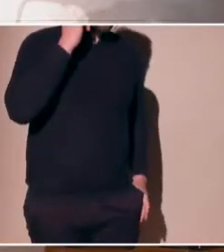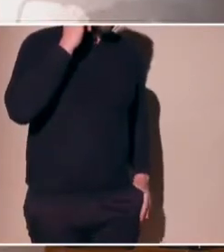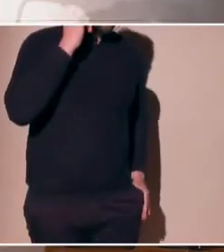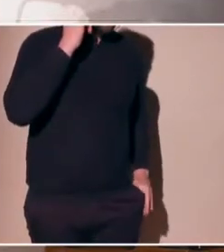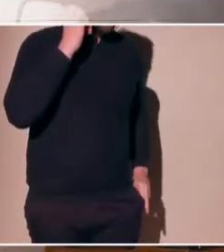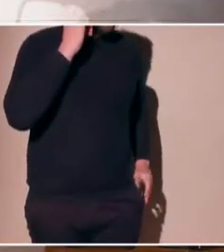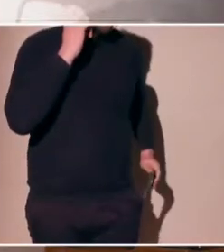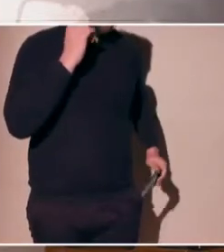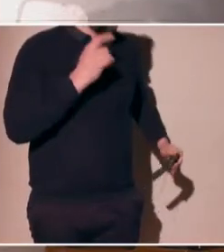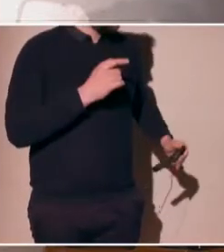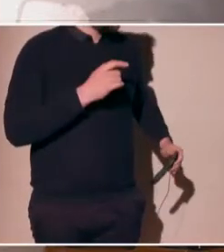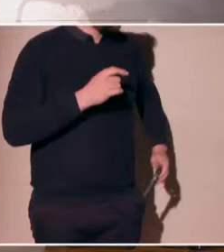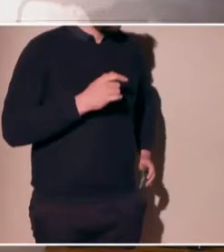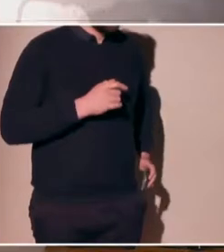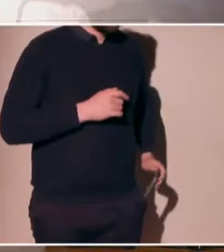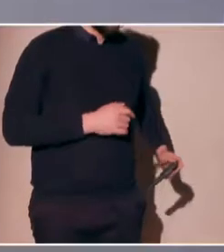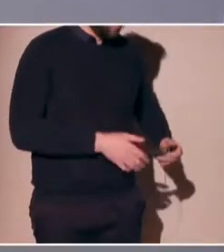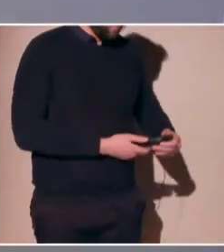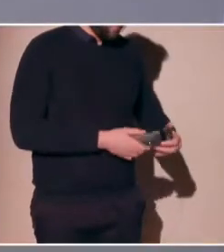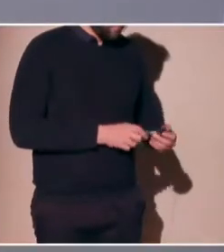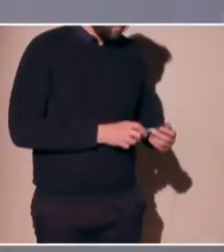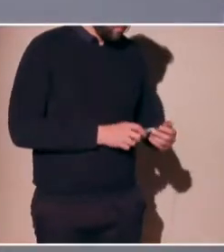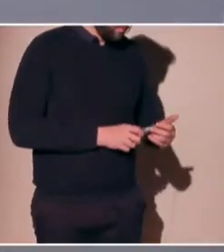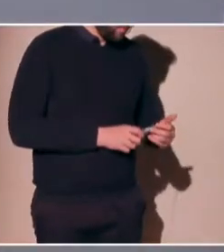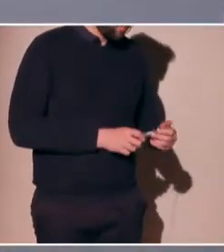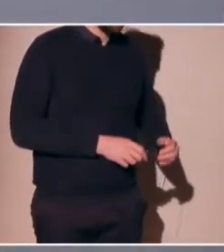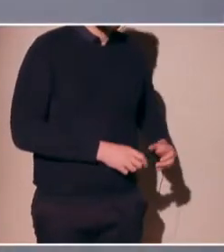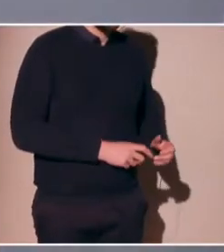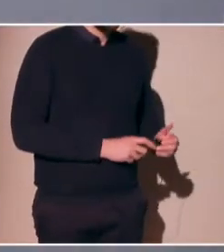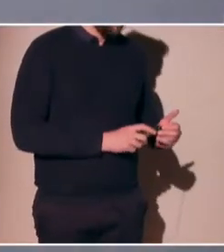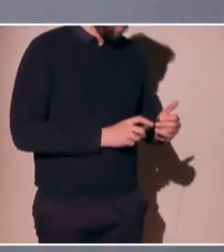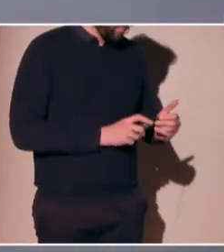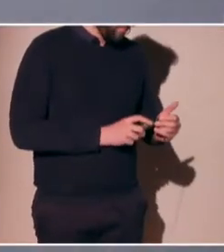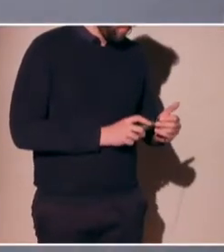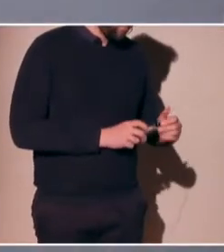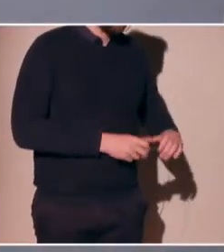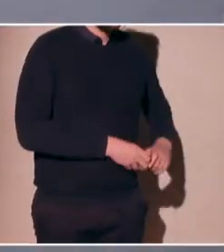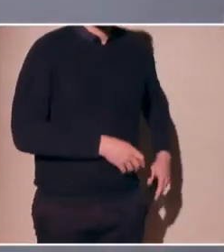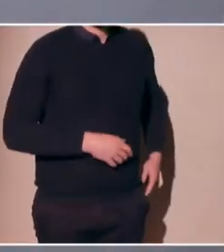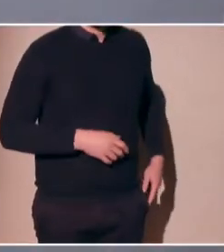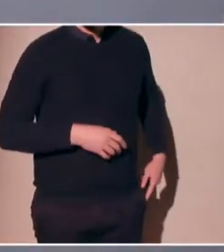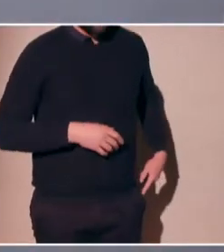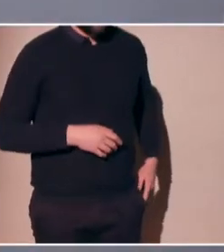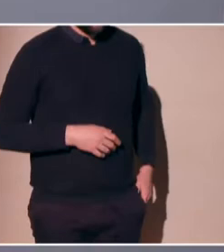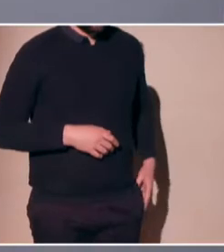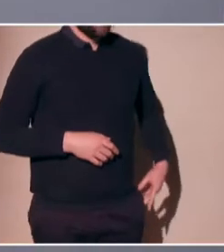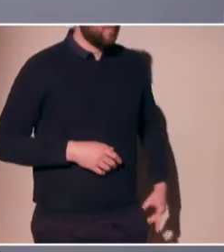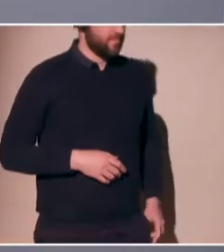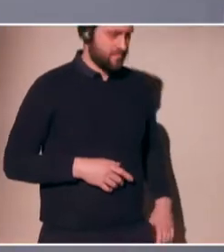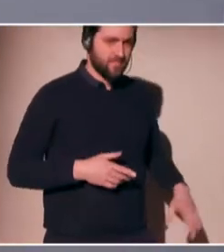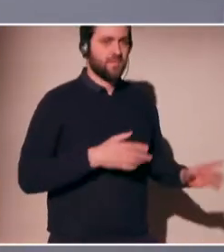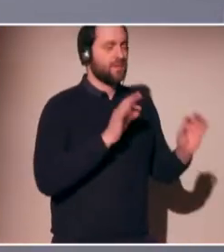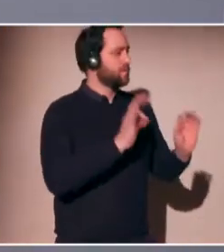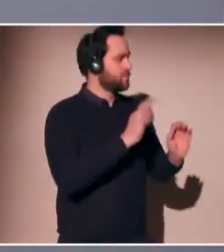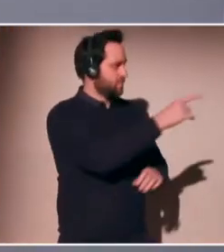machine learning algorithms as a major ethical concern. To address this, I think they